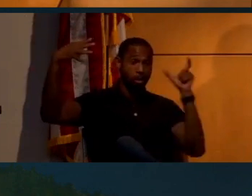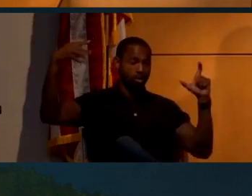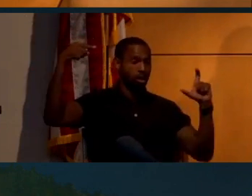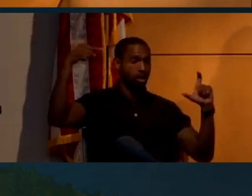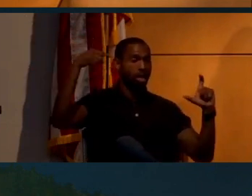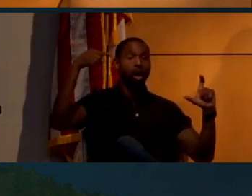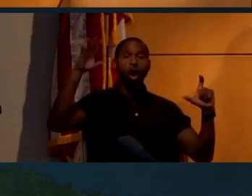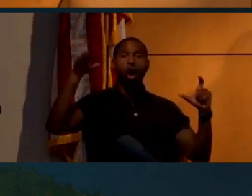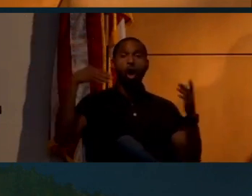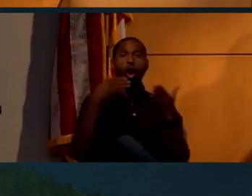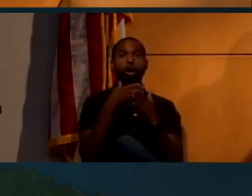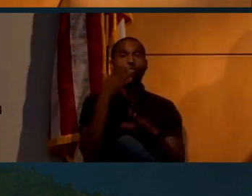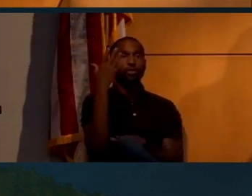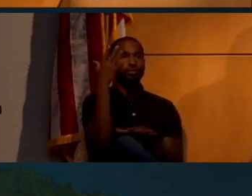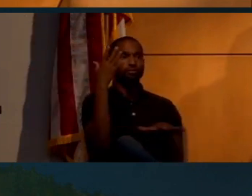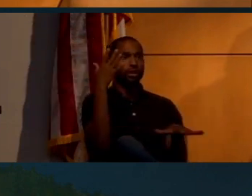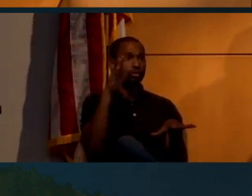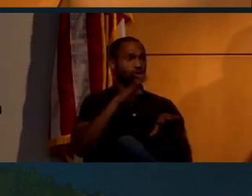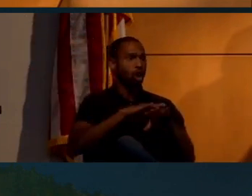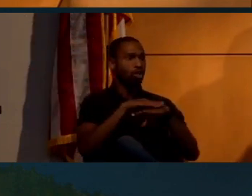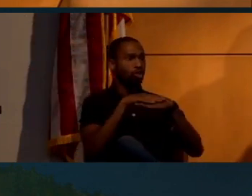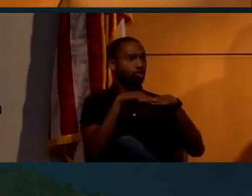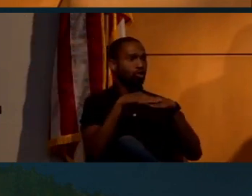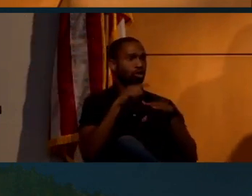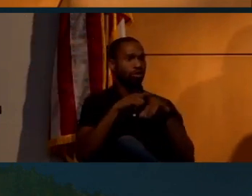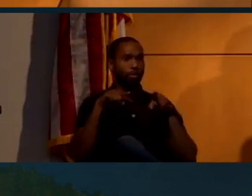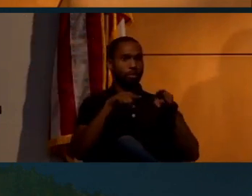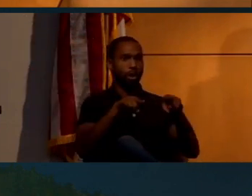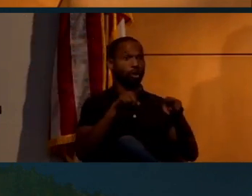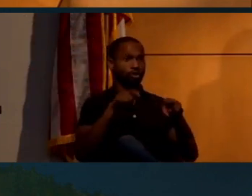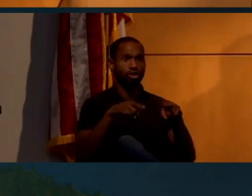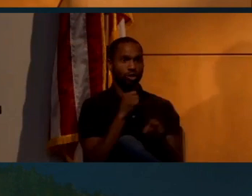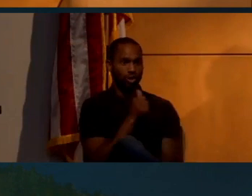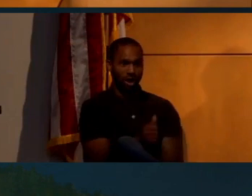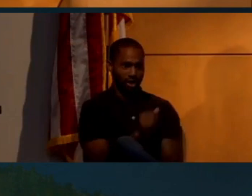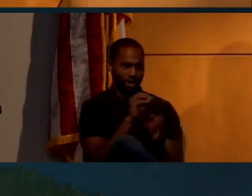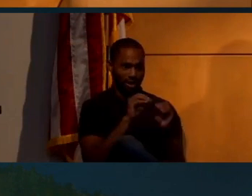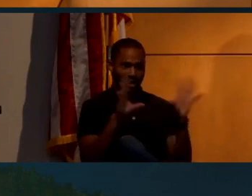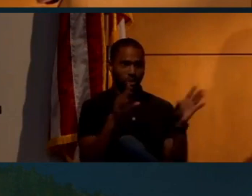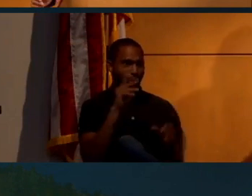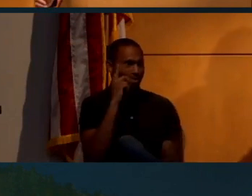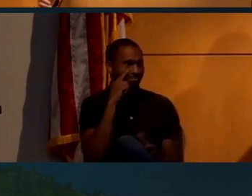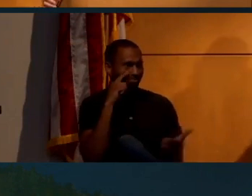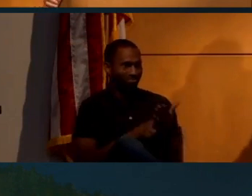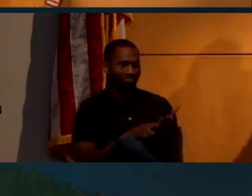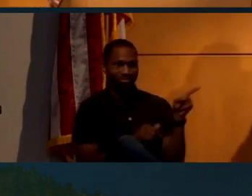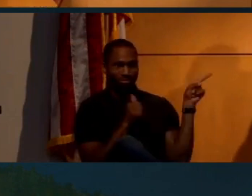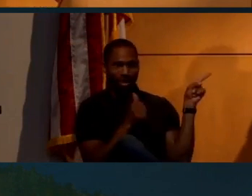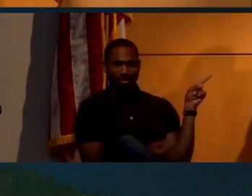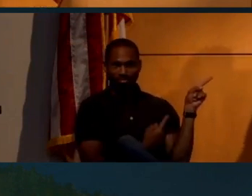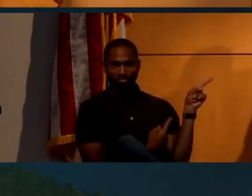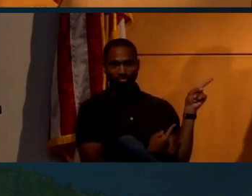then all the shadows on the surface of the moon should be parallel. And they're not clearly. You can see that they're not here.